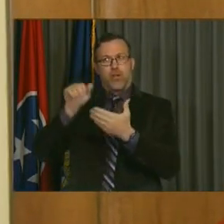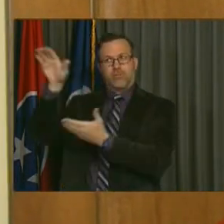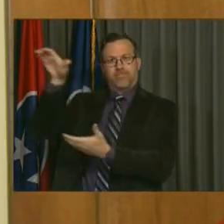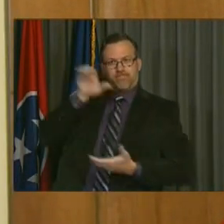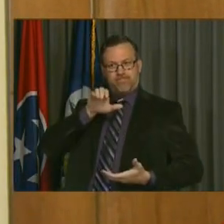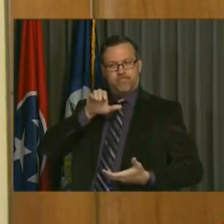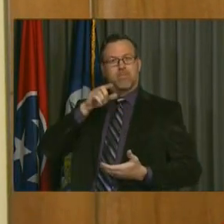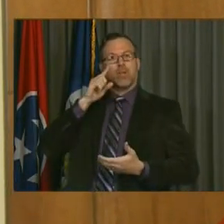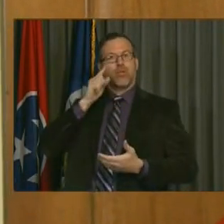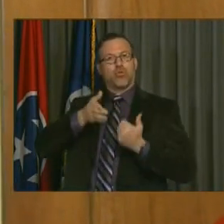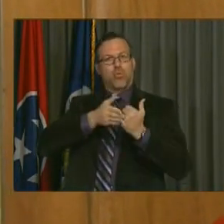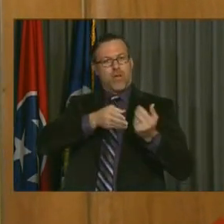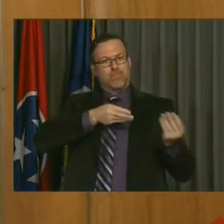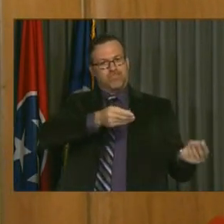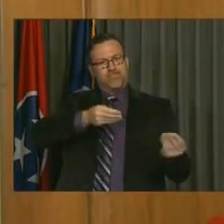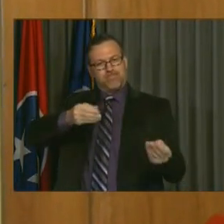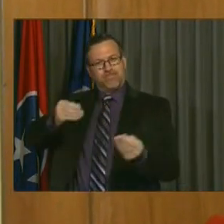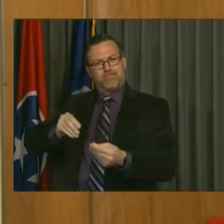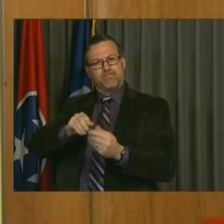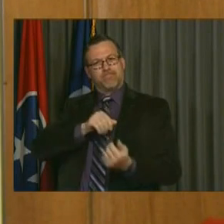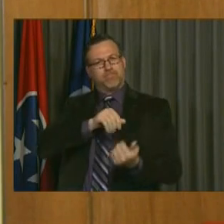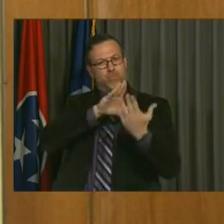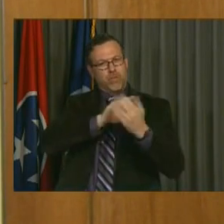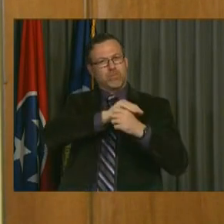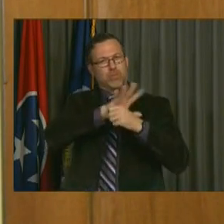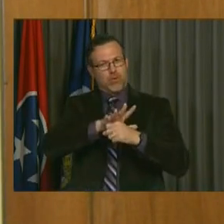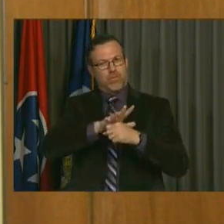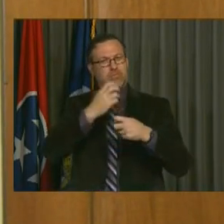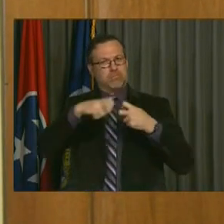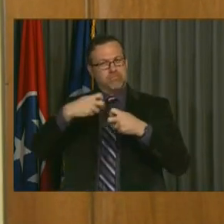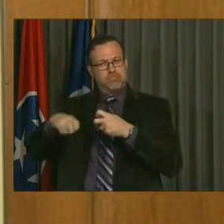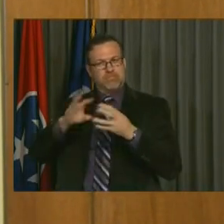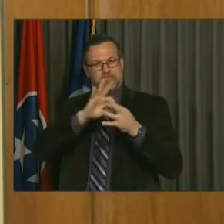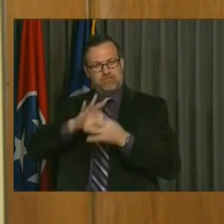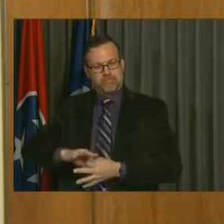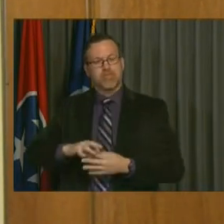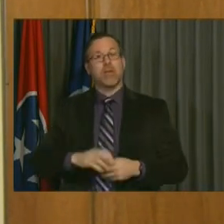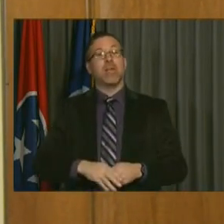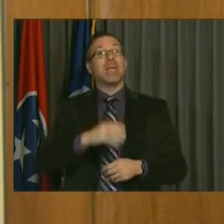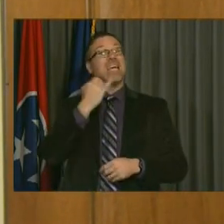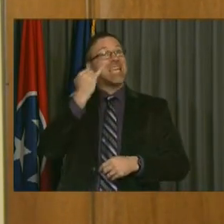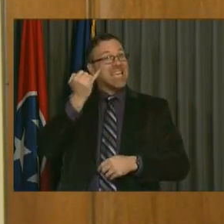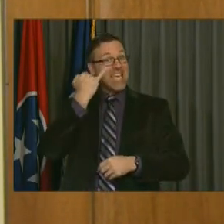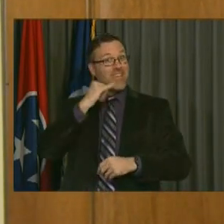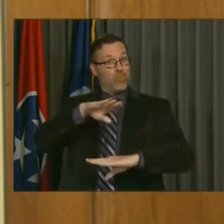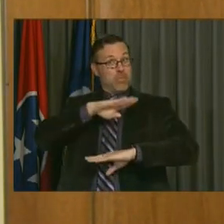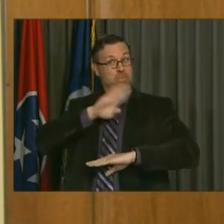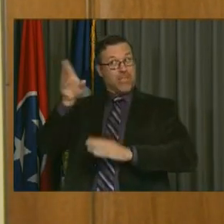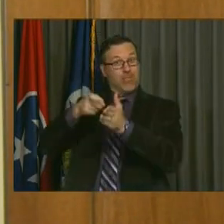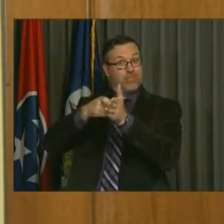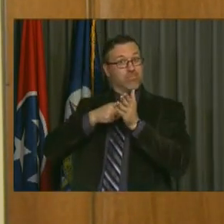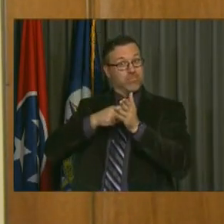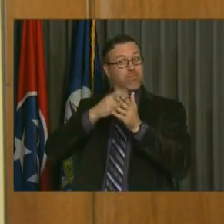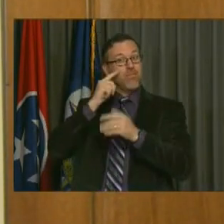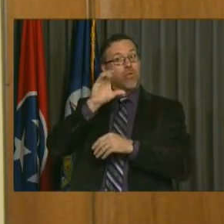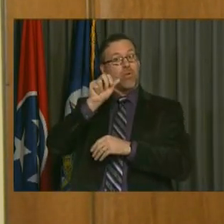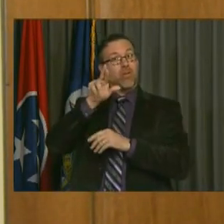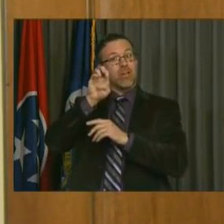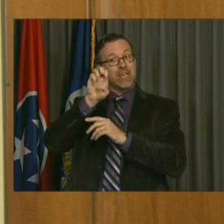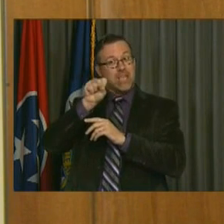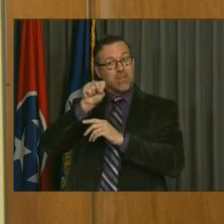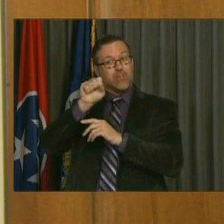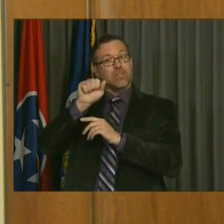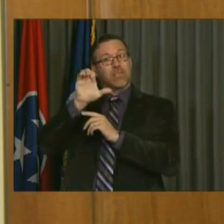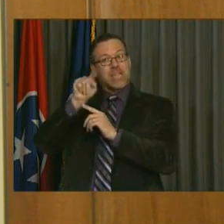government COVID-19 relief. In order for those expenses to be eligible under this CARES Act grant, the